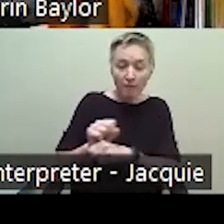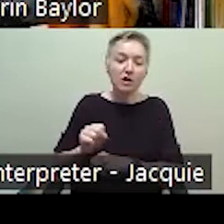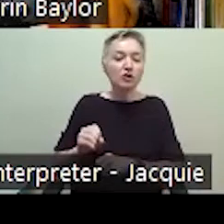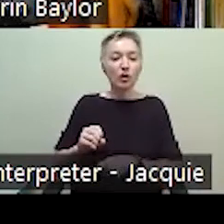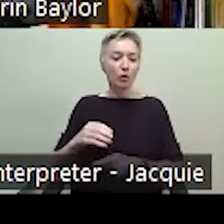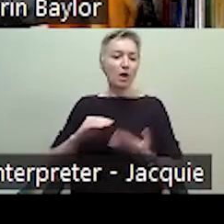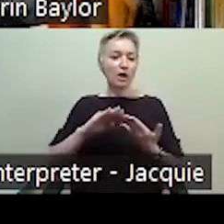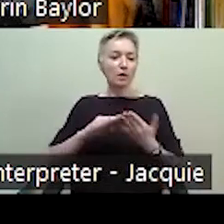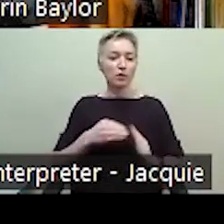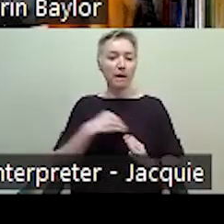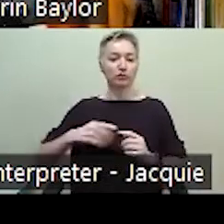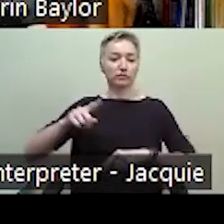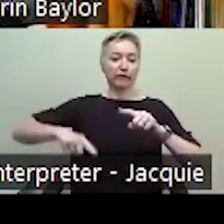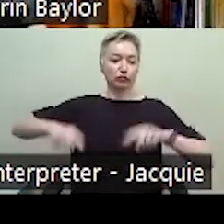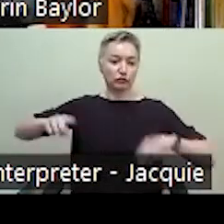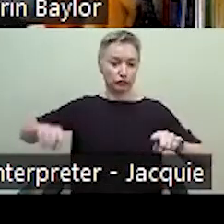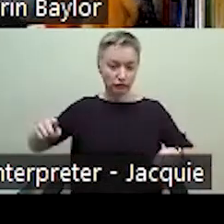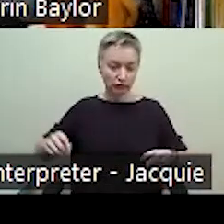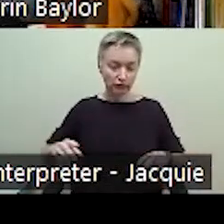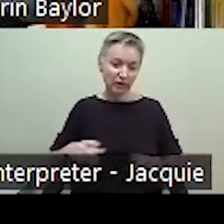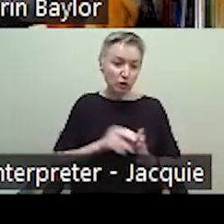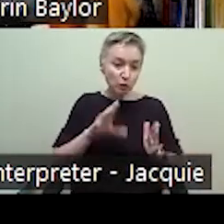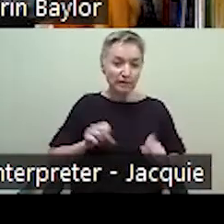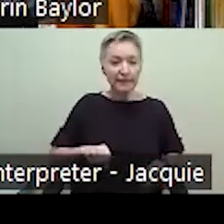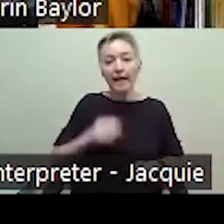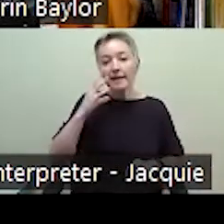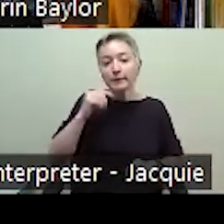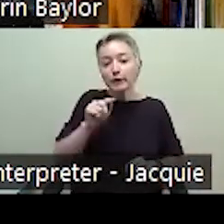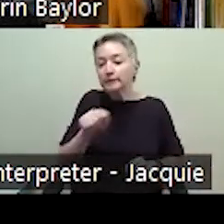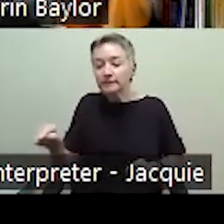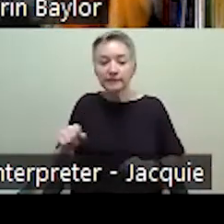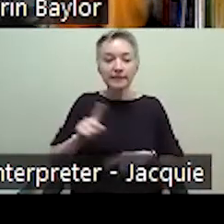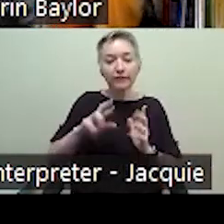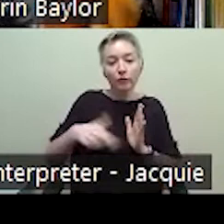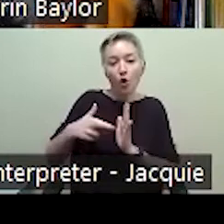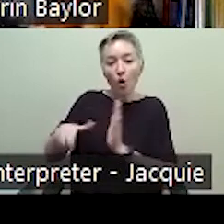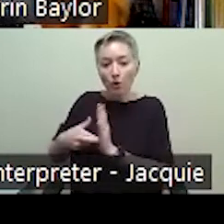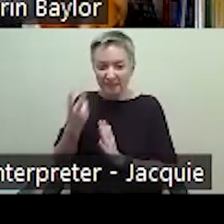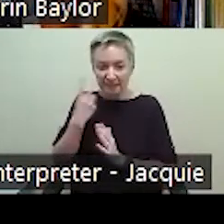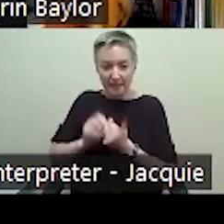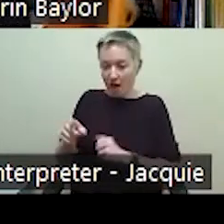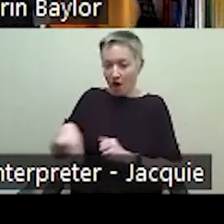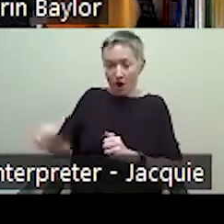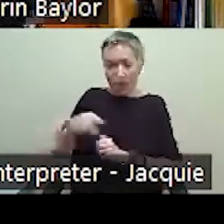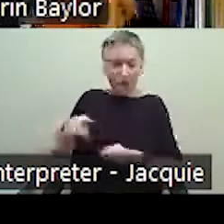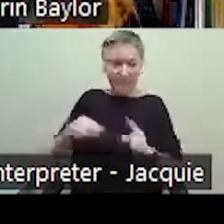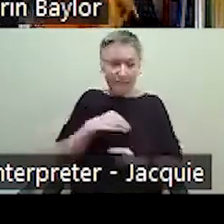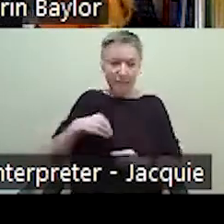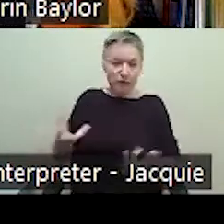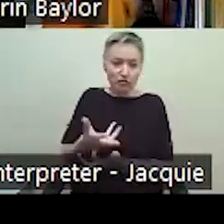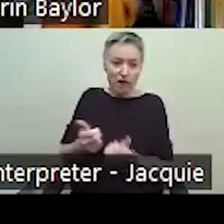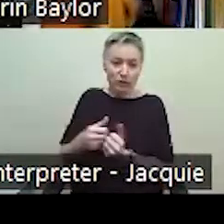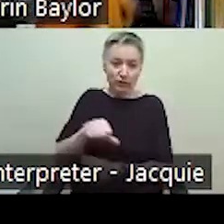that the students are able to experience and see how they interact with each other. There's